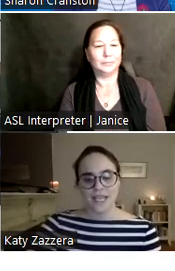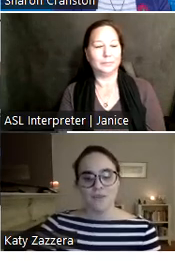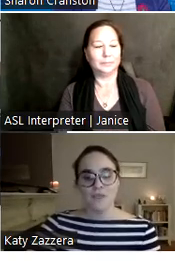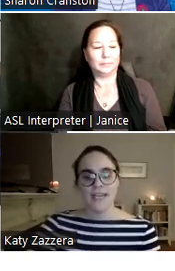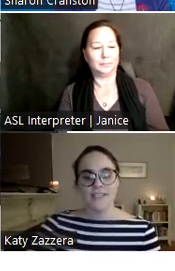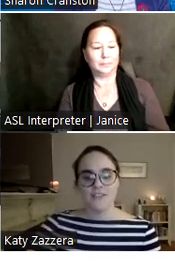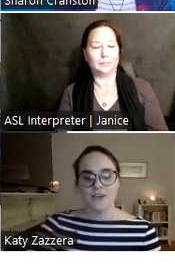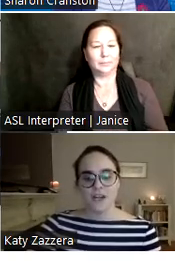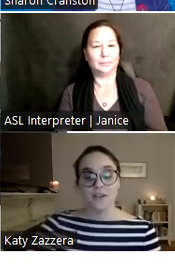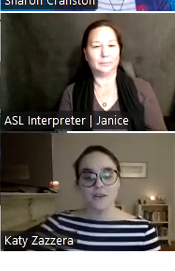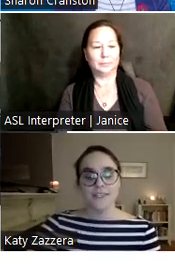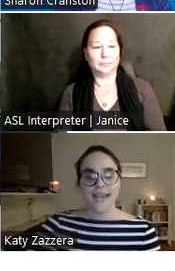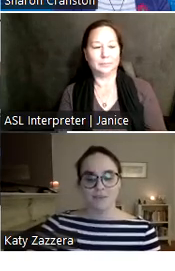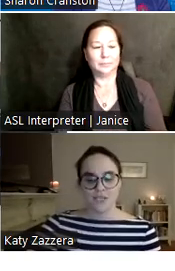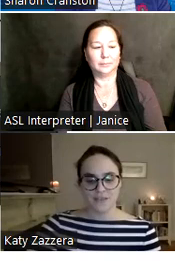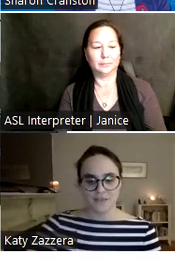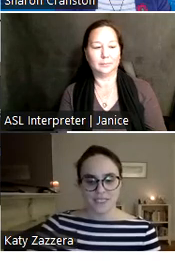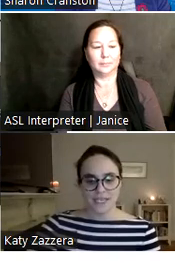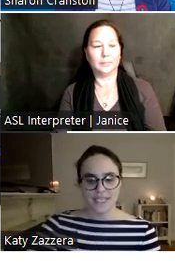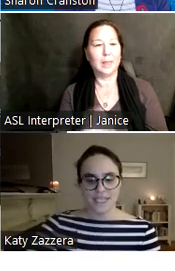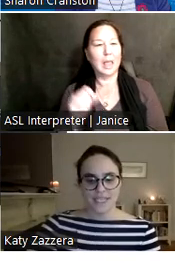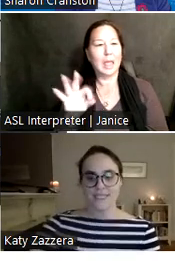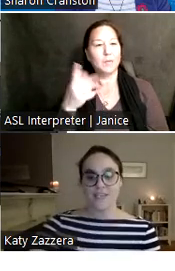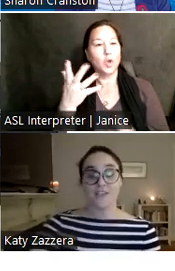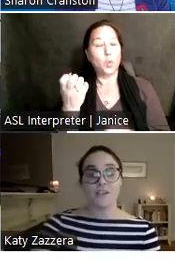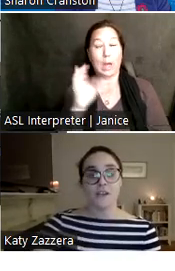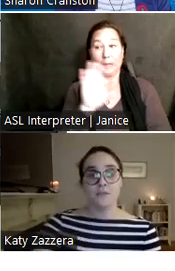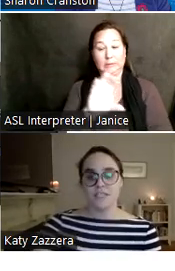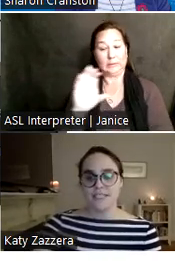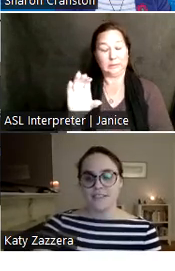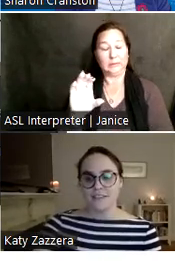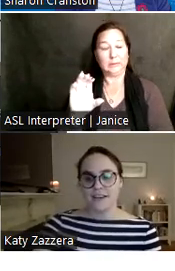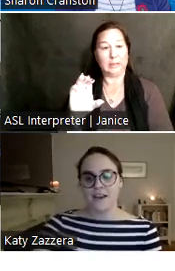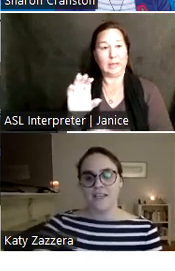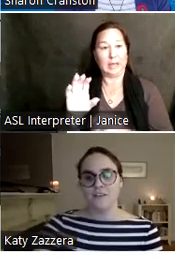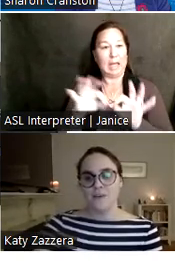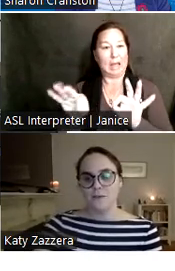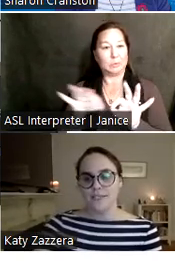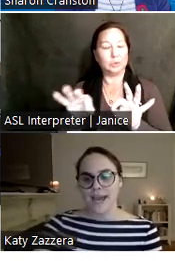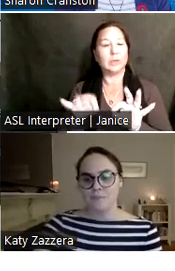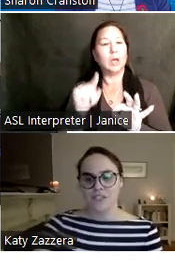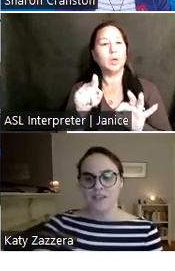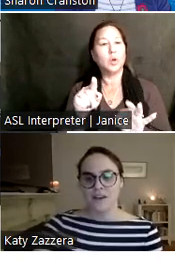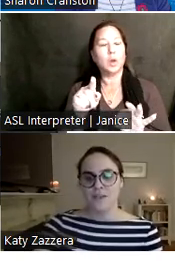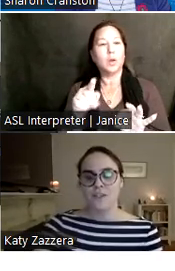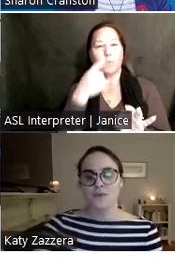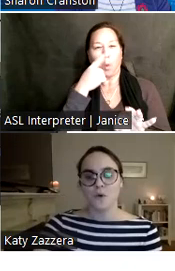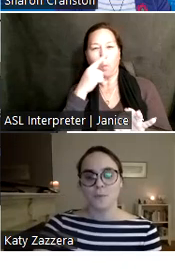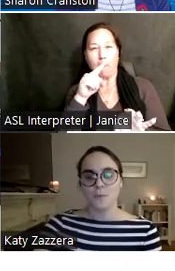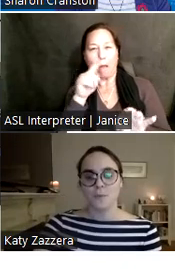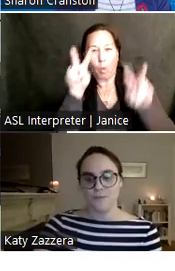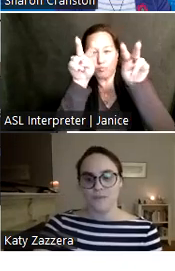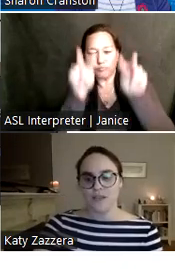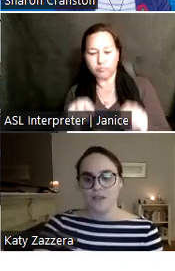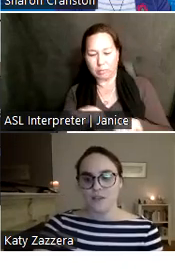If you would like to turn on closed captioning for tonight's presentation, please click on closed caption on your control